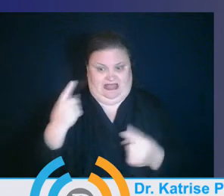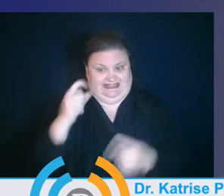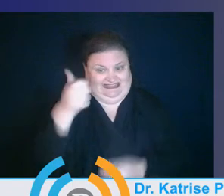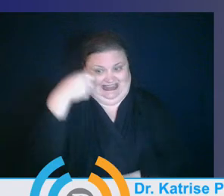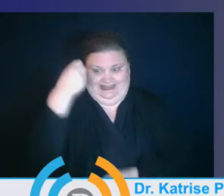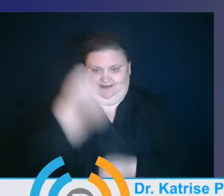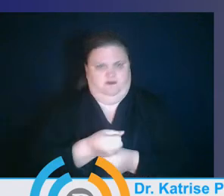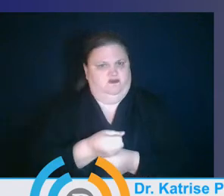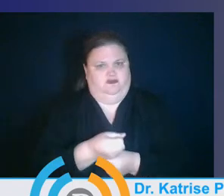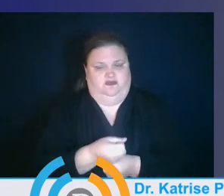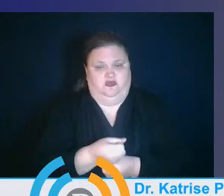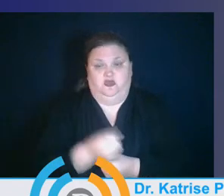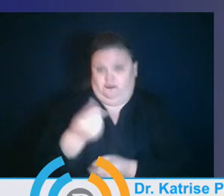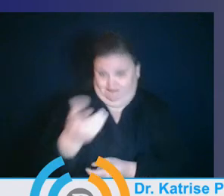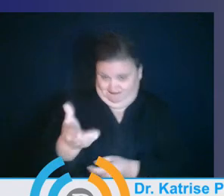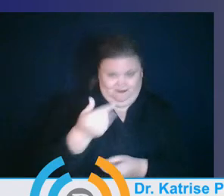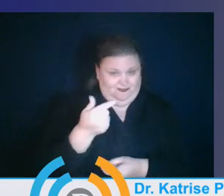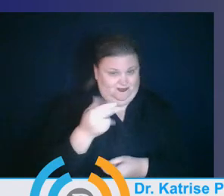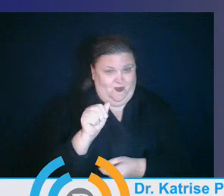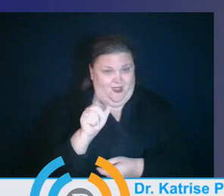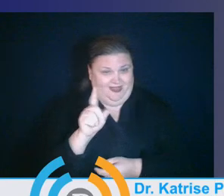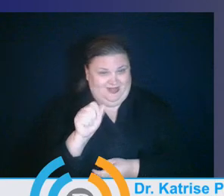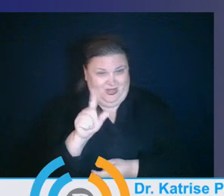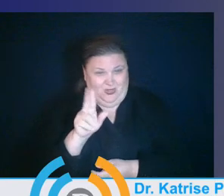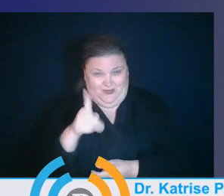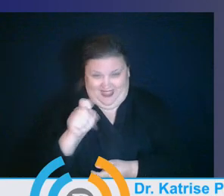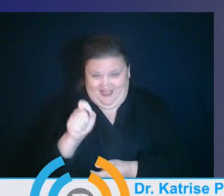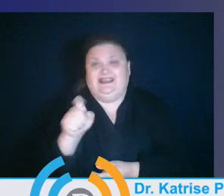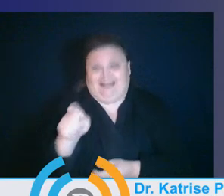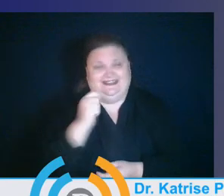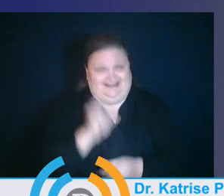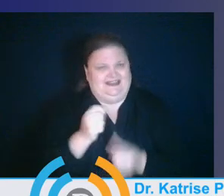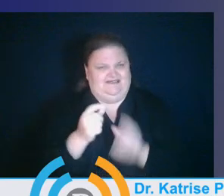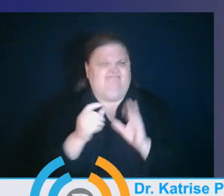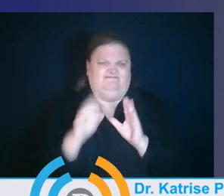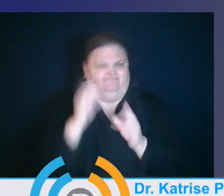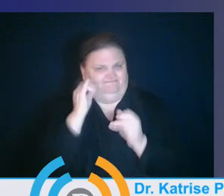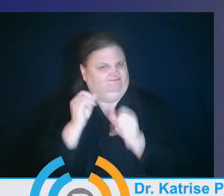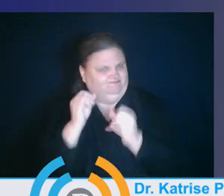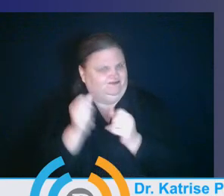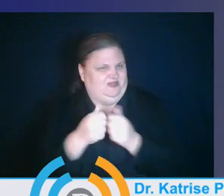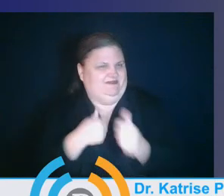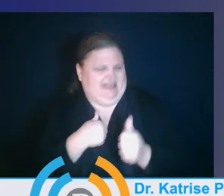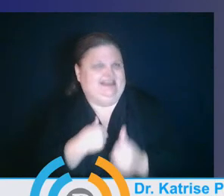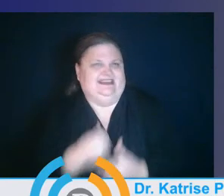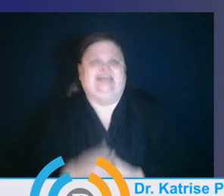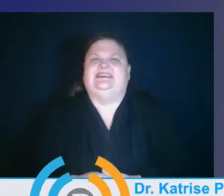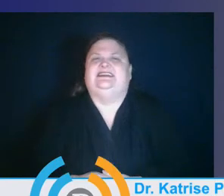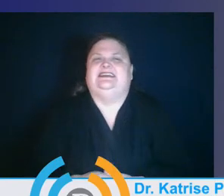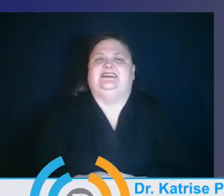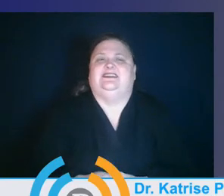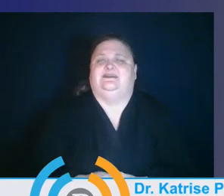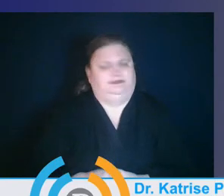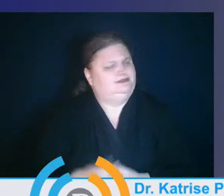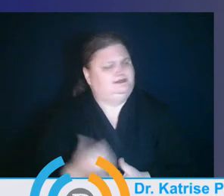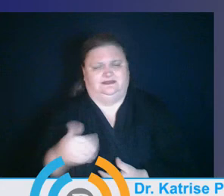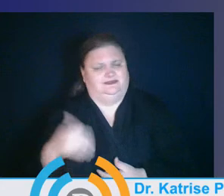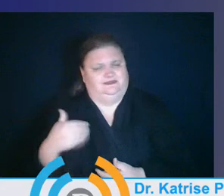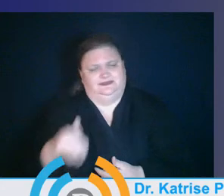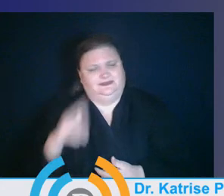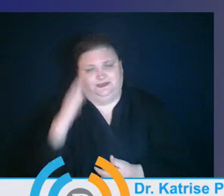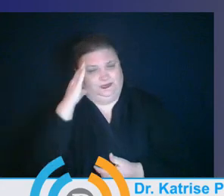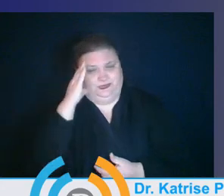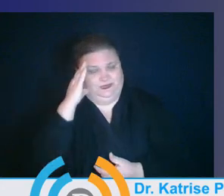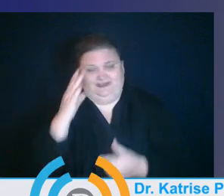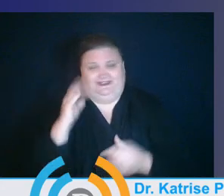Guadalupe can obviously reiterate that as well, the fact that we're challenged to get educators,